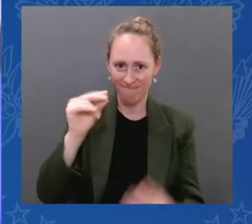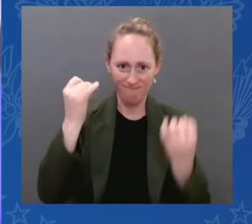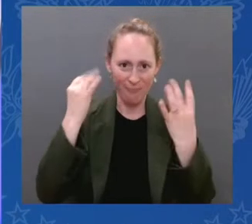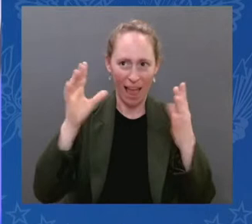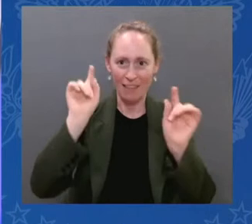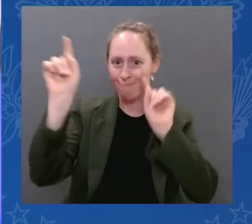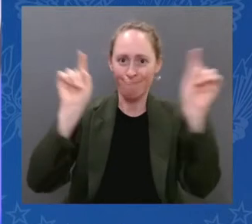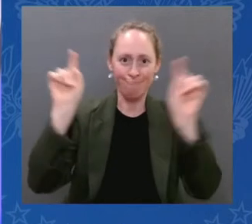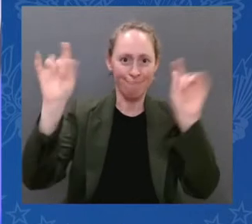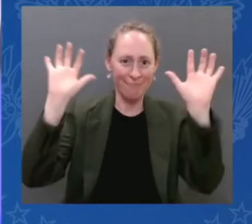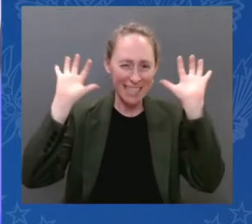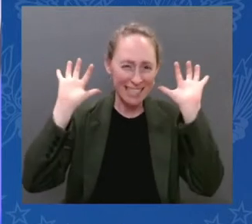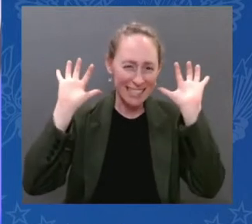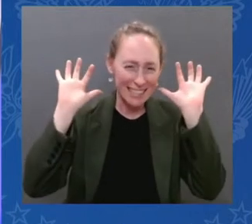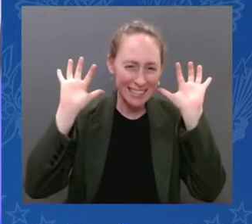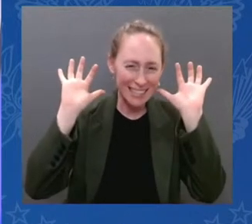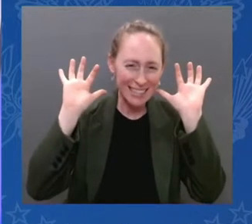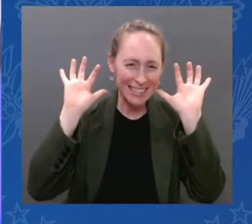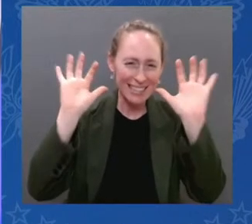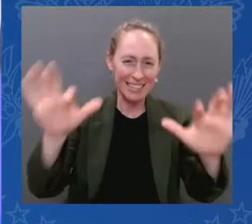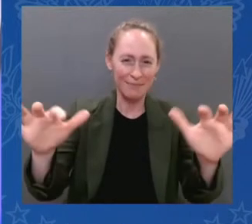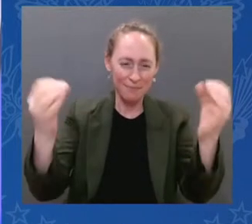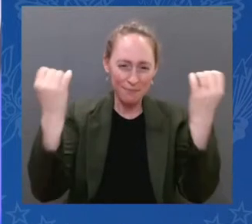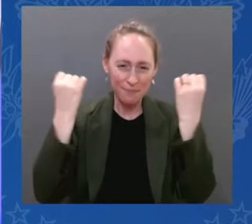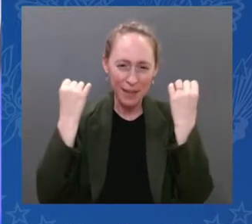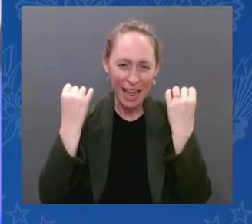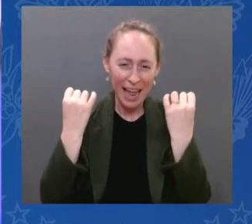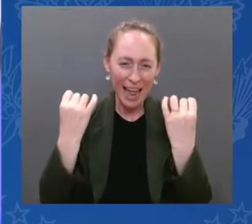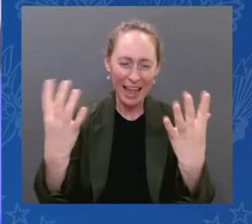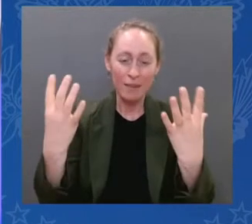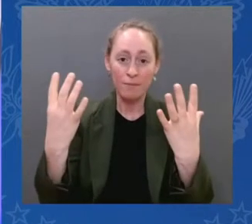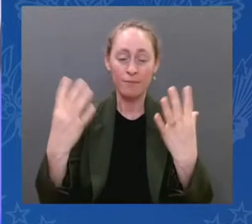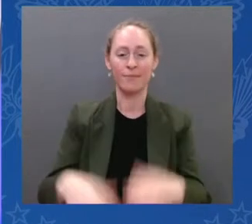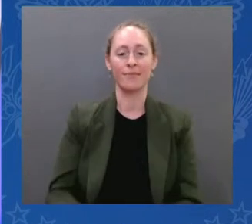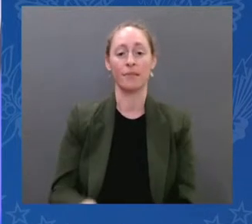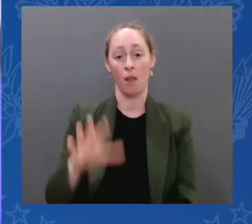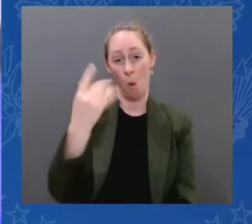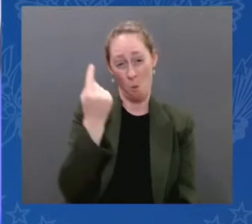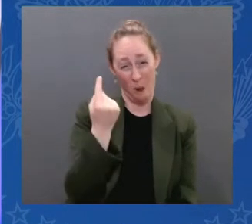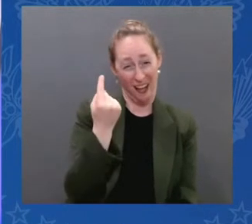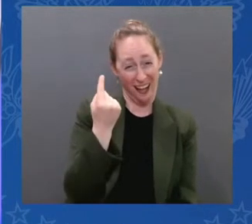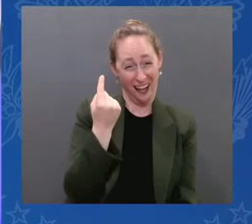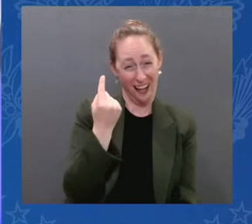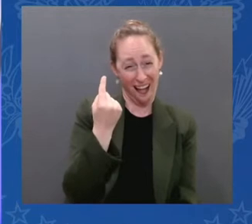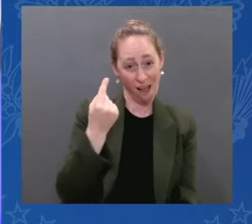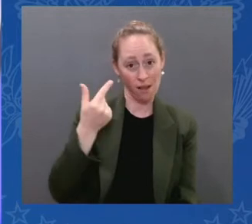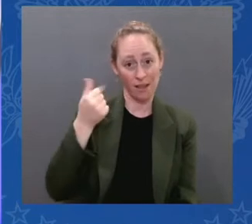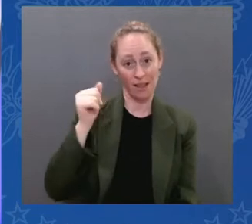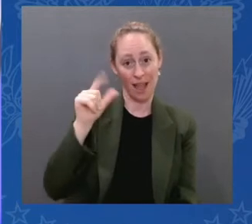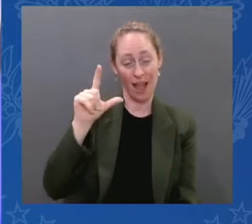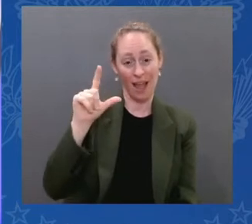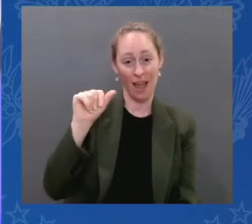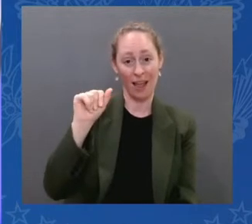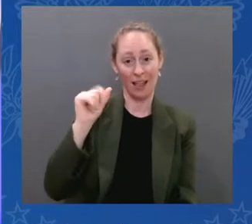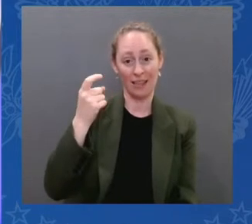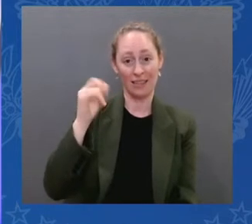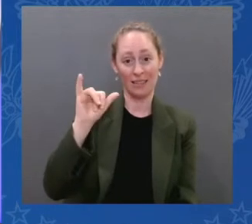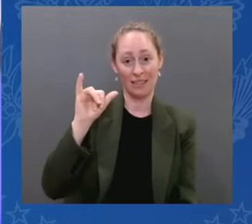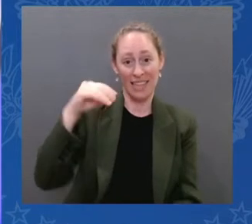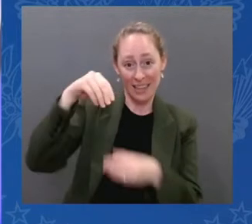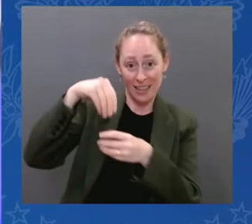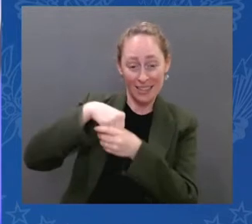suns. And there are billions of galaxies with billions of stars and